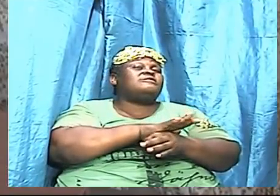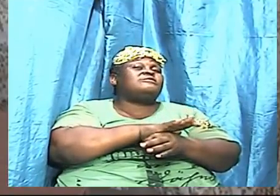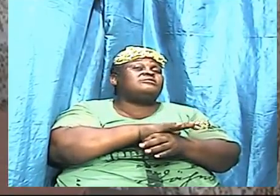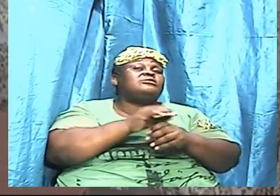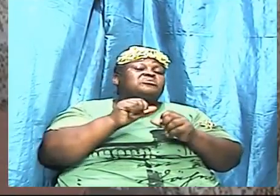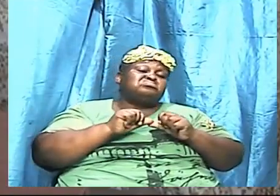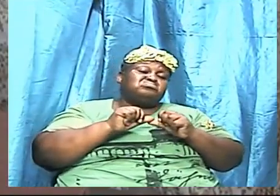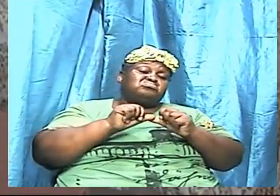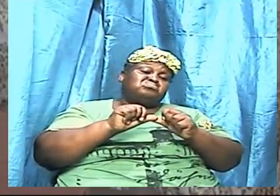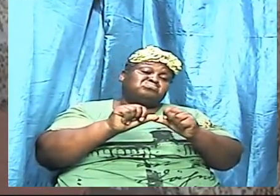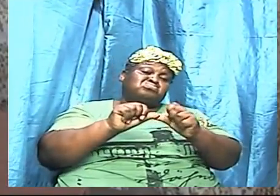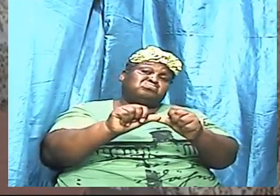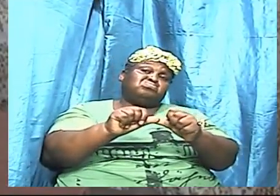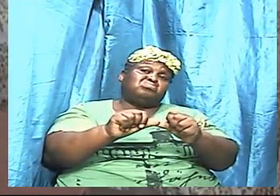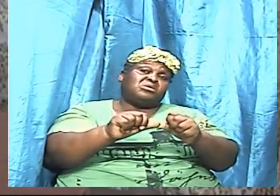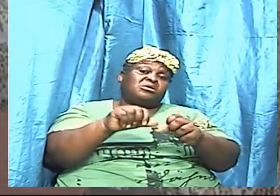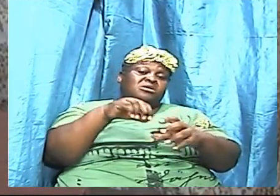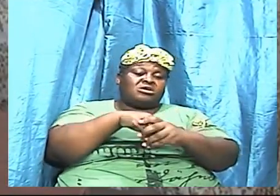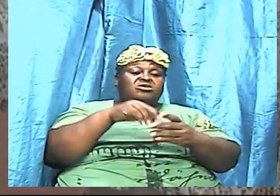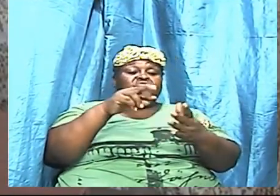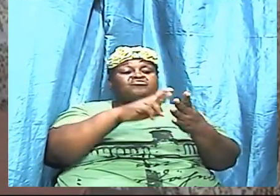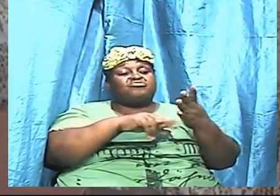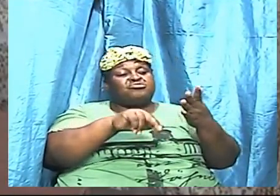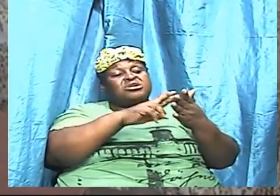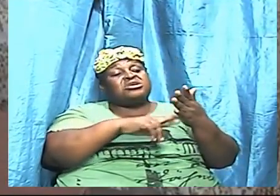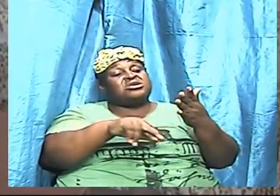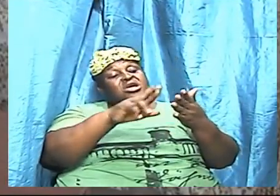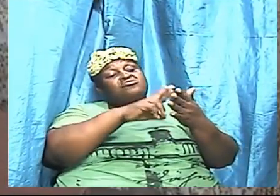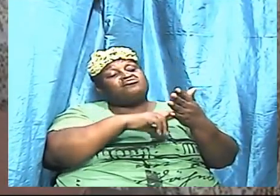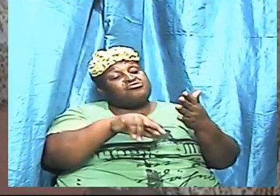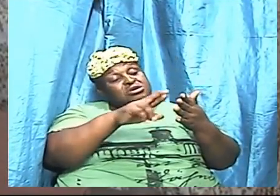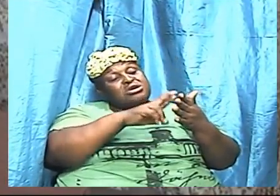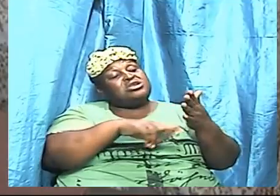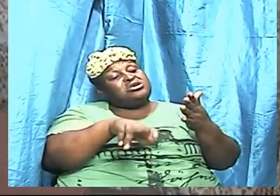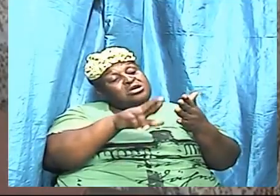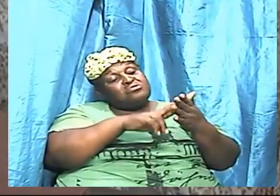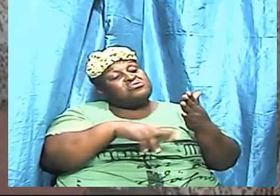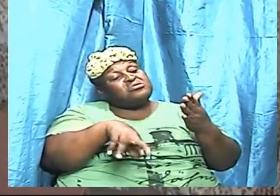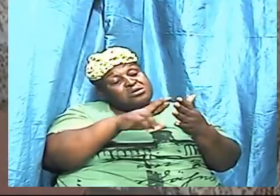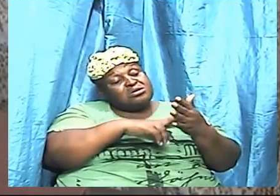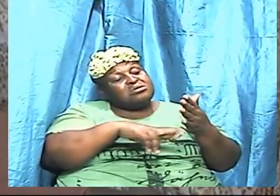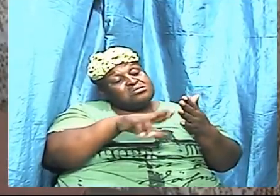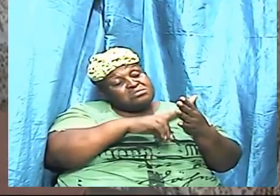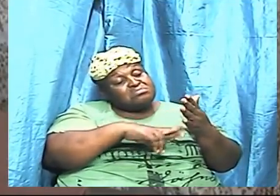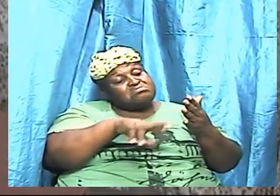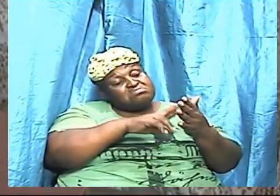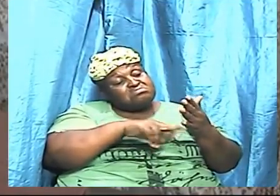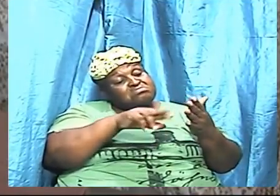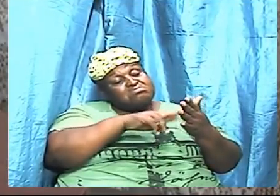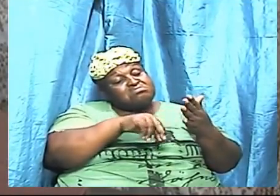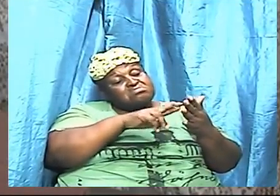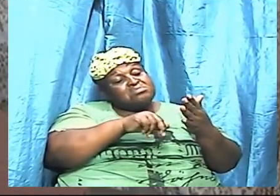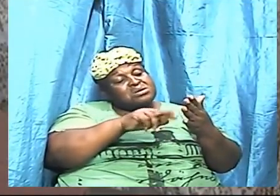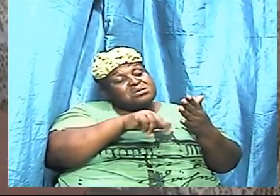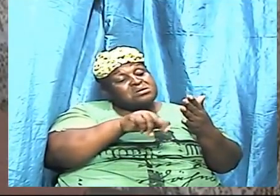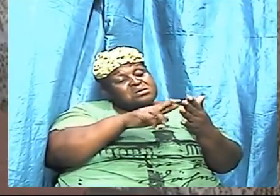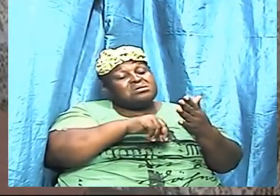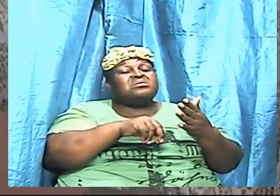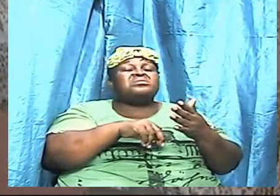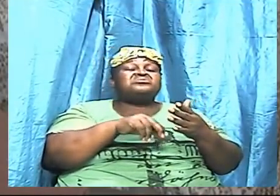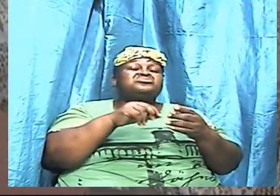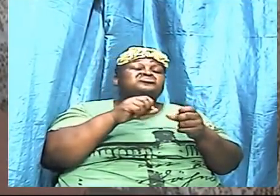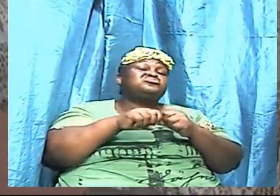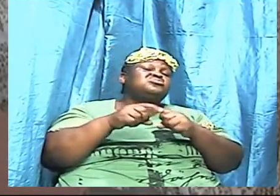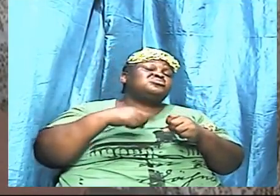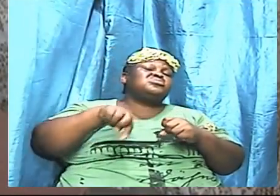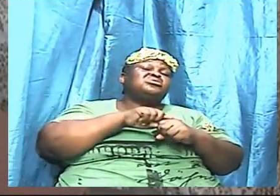consistent in reading and reading and reading so we are going to develop this in all